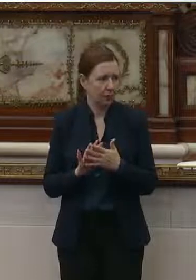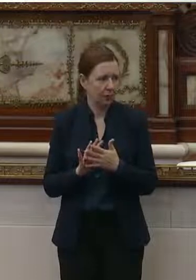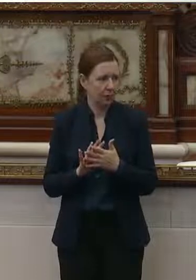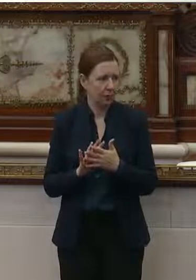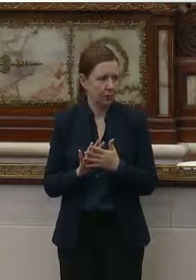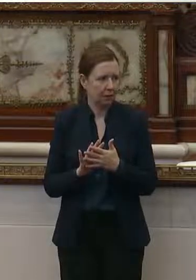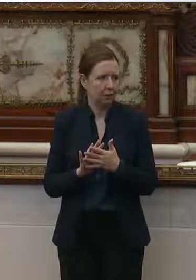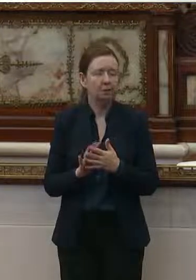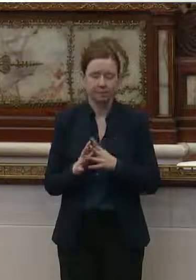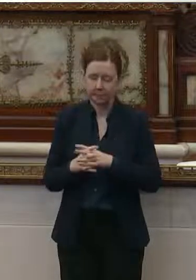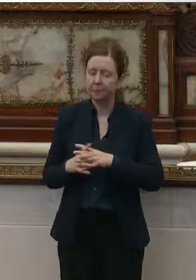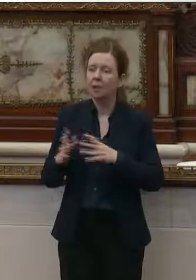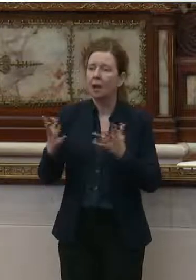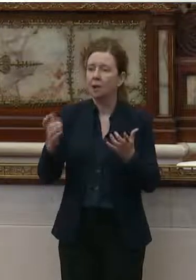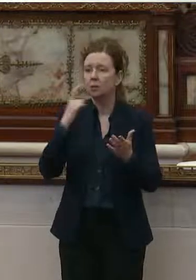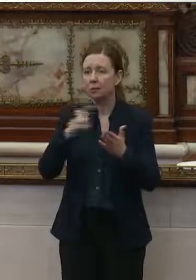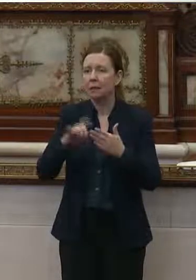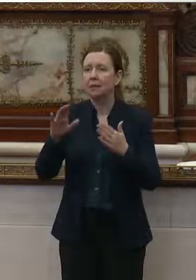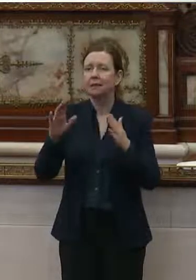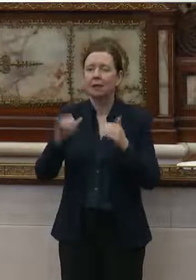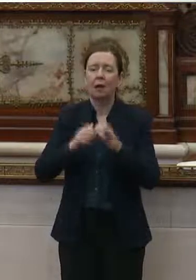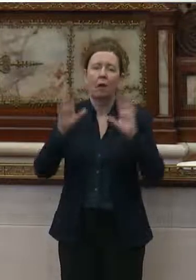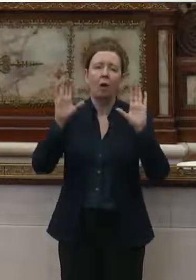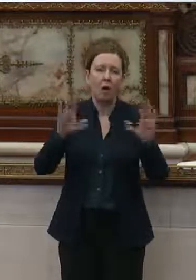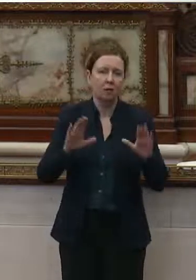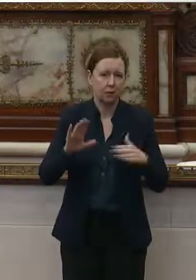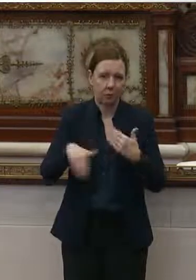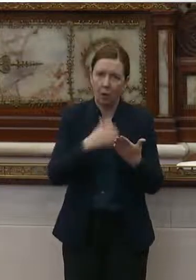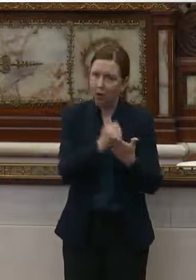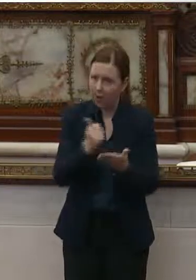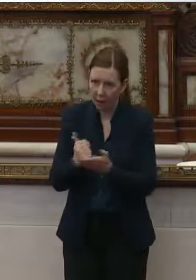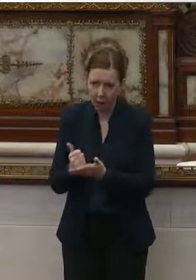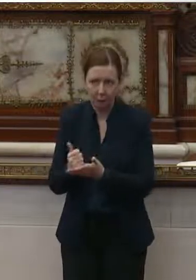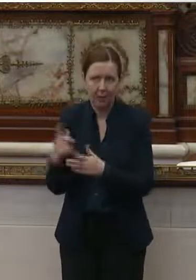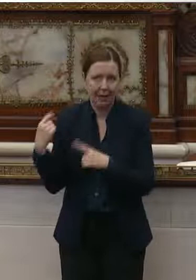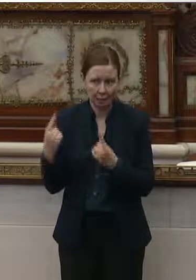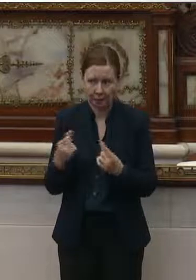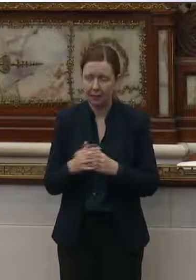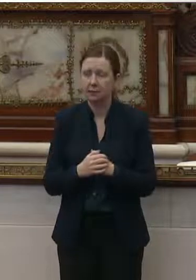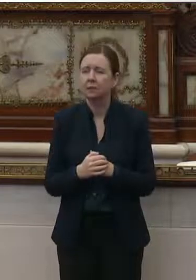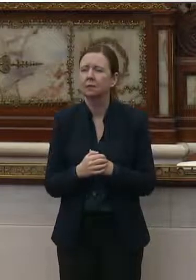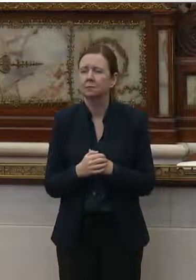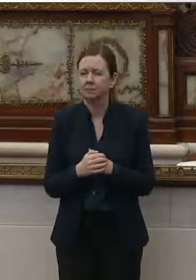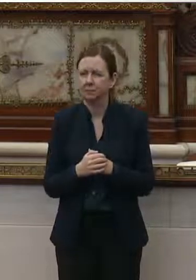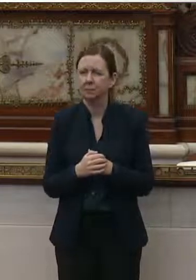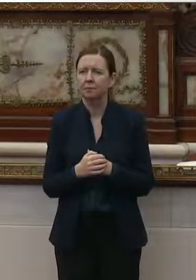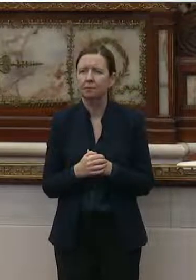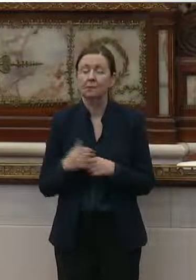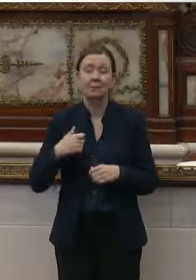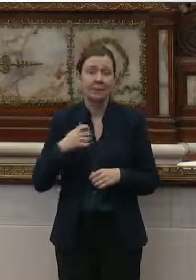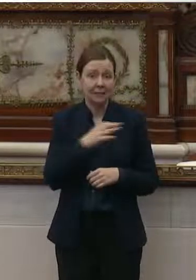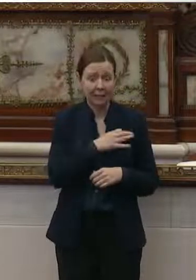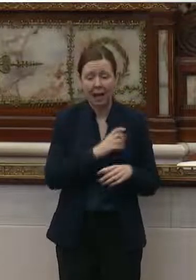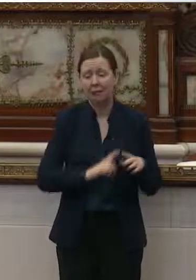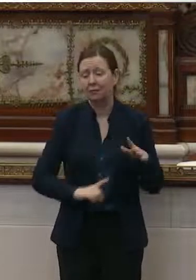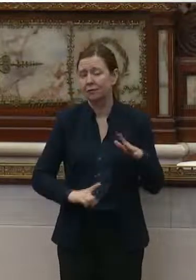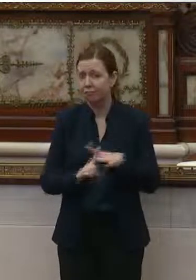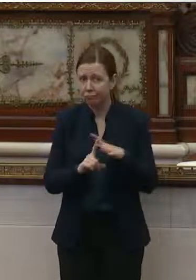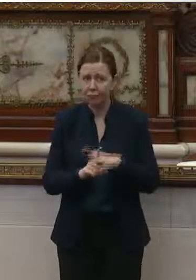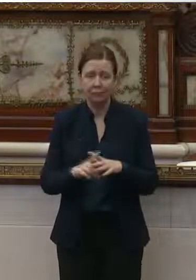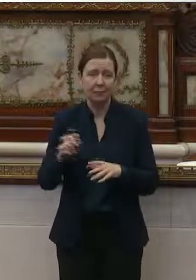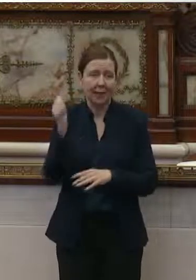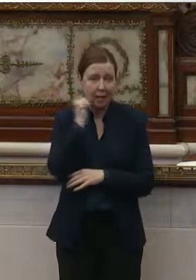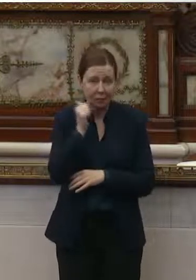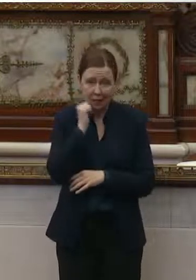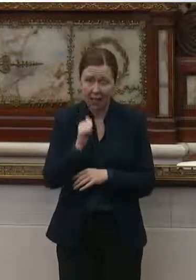CNAs, and our authors that come in every day and